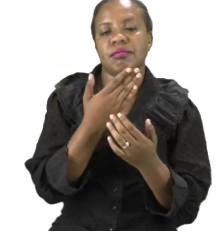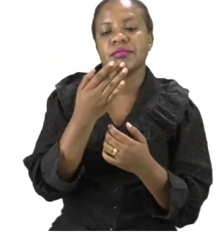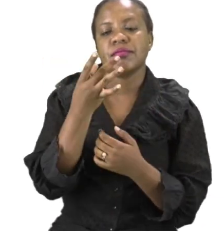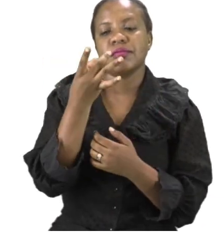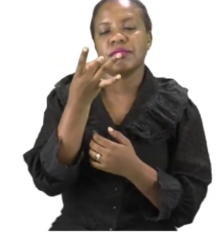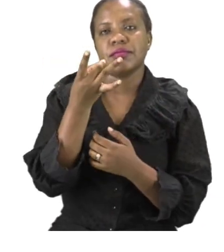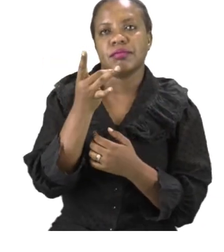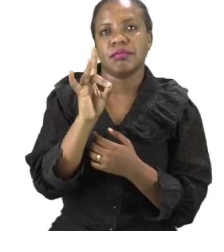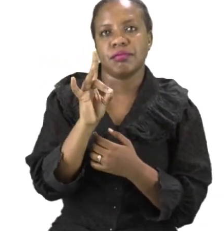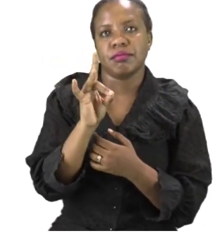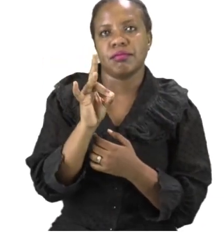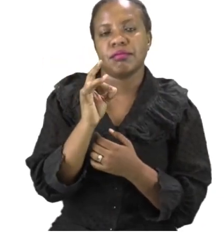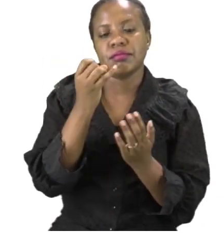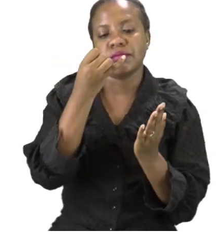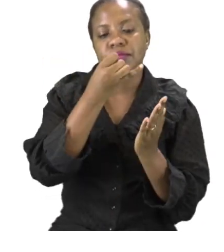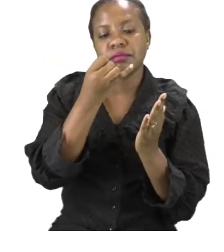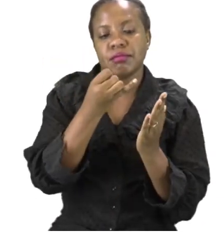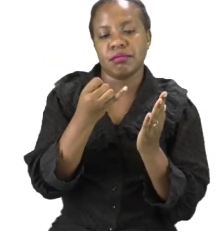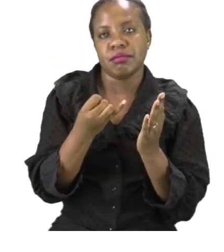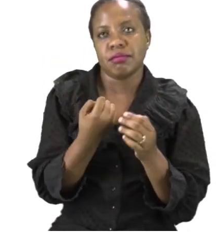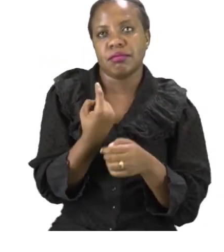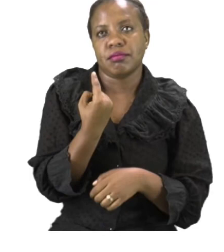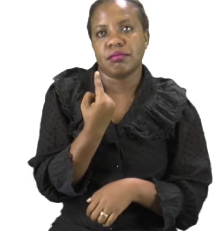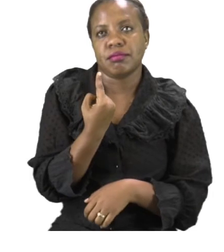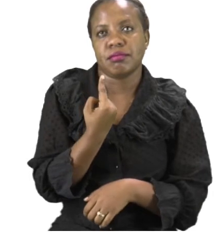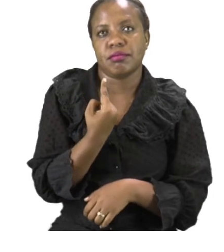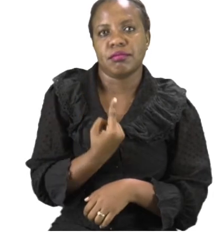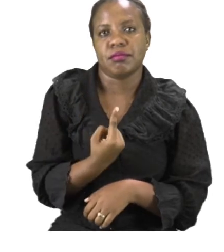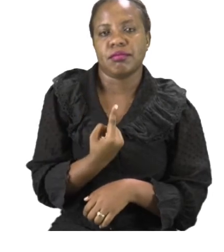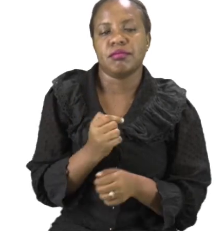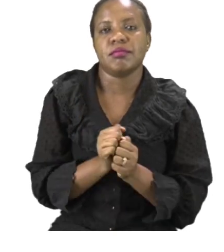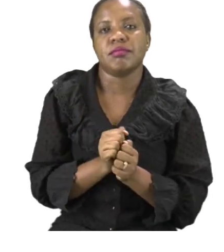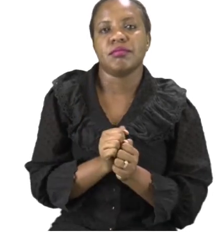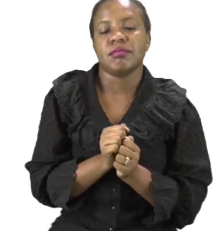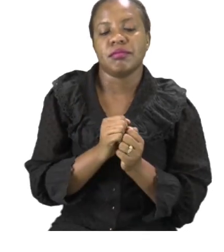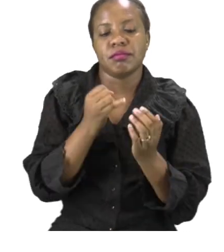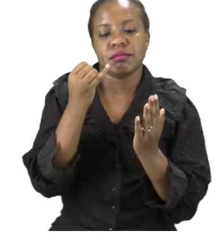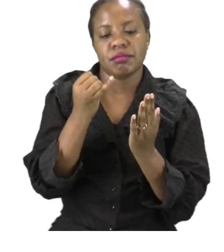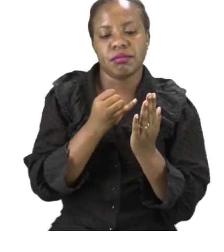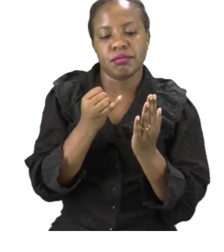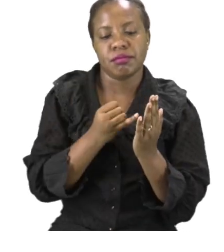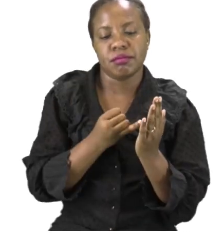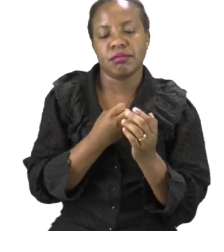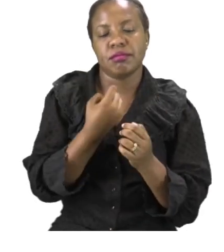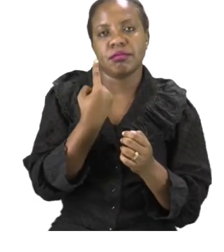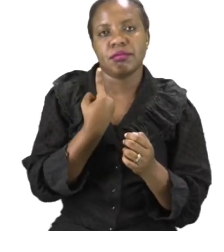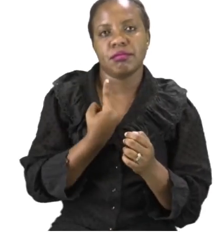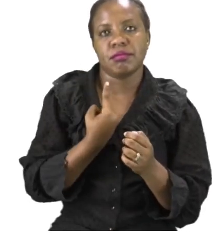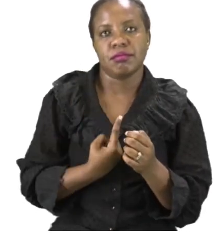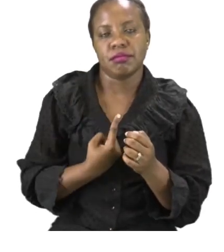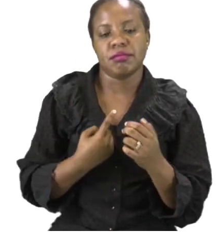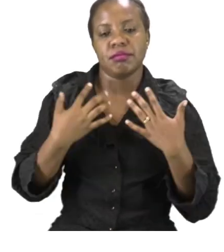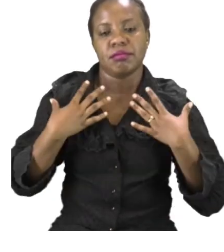drawing yourself. But not just drawing yourself. We want you to draw yourself wearing your